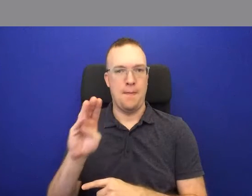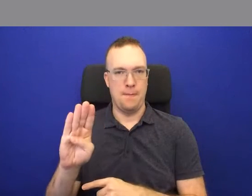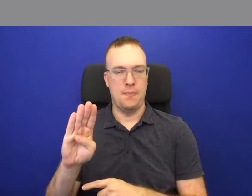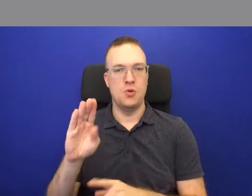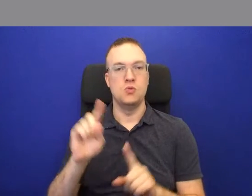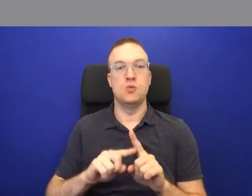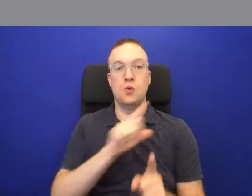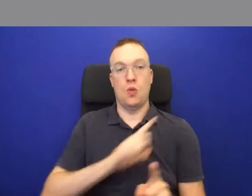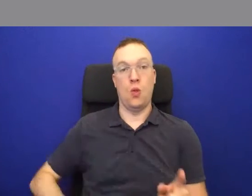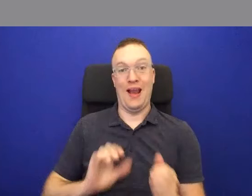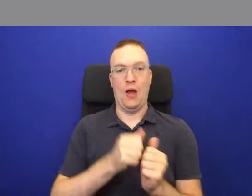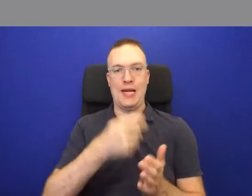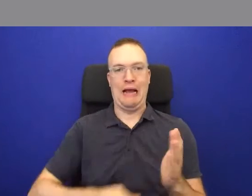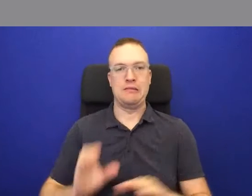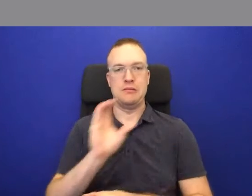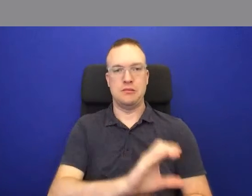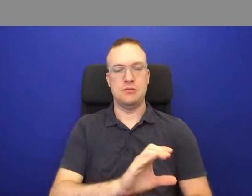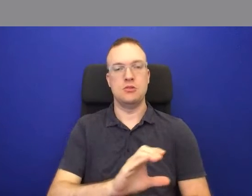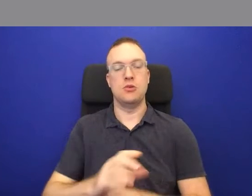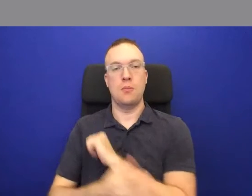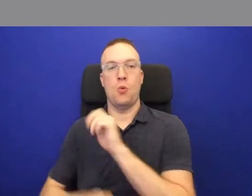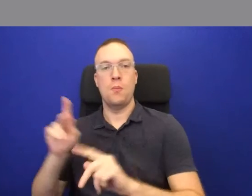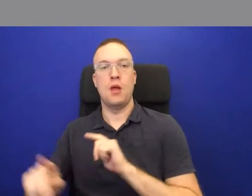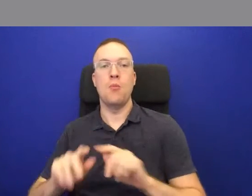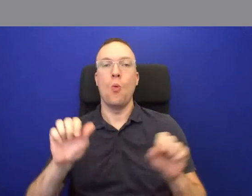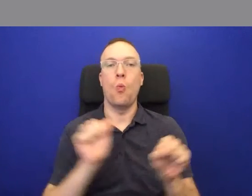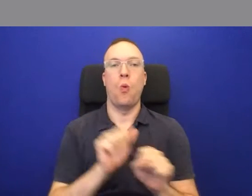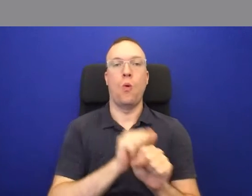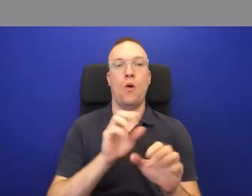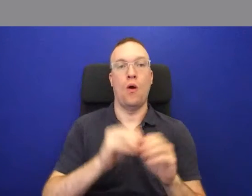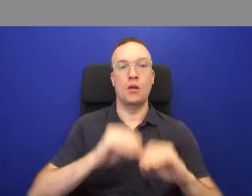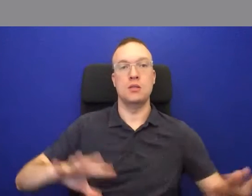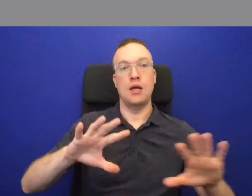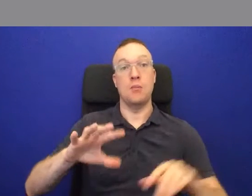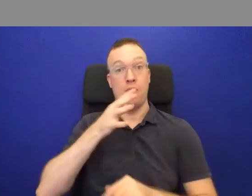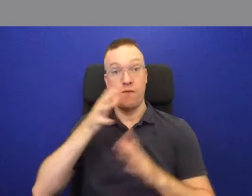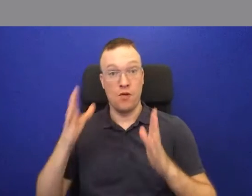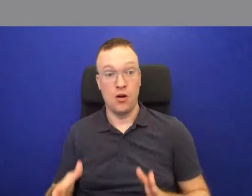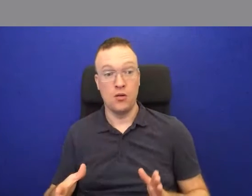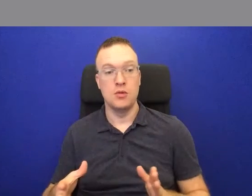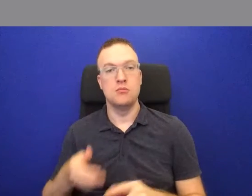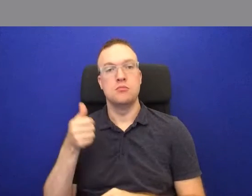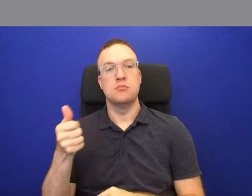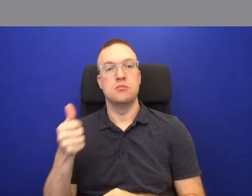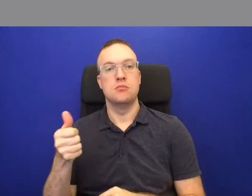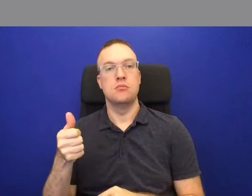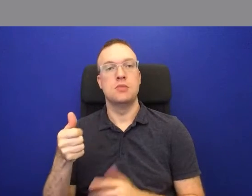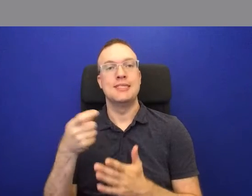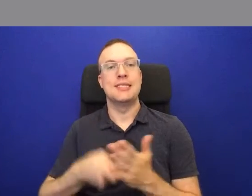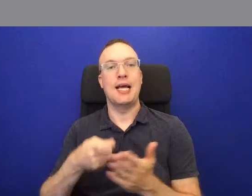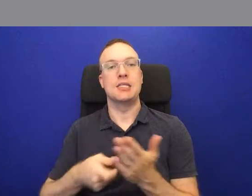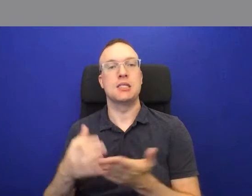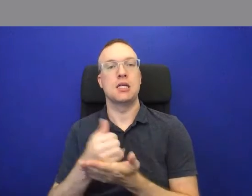The peasants work the land, but a farmer is actually a tax collector,